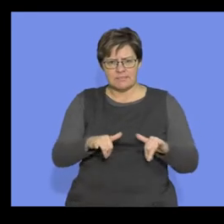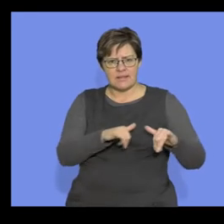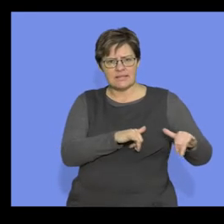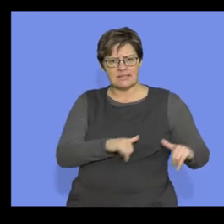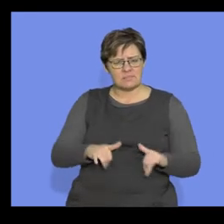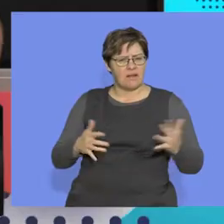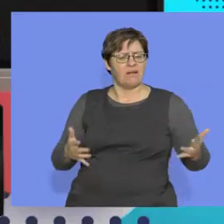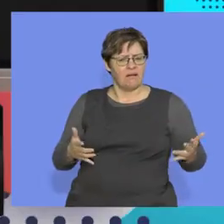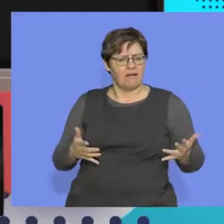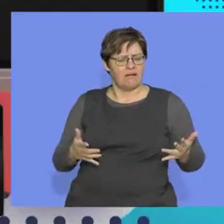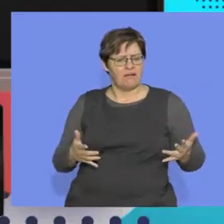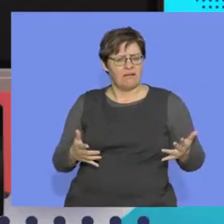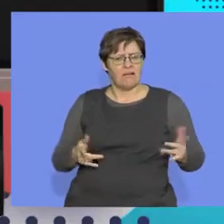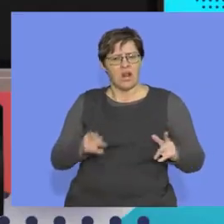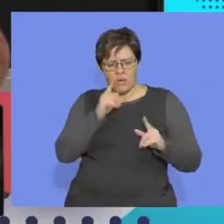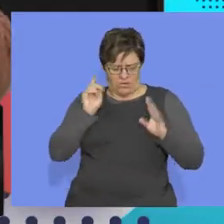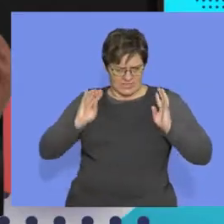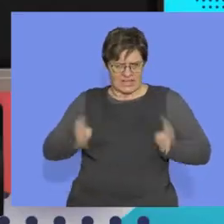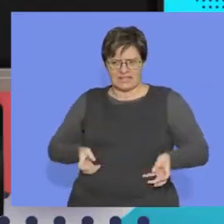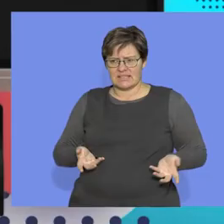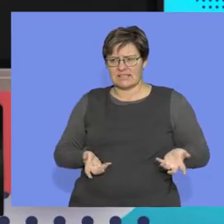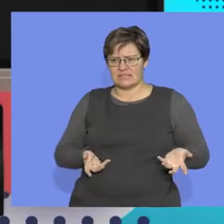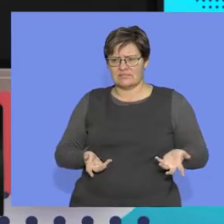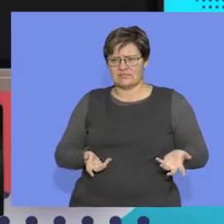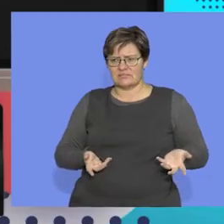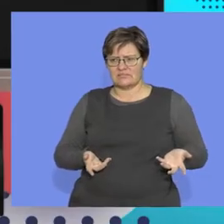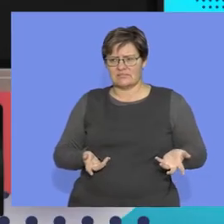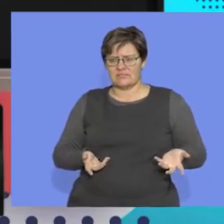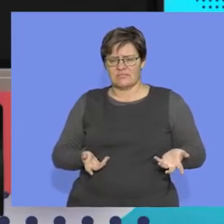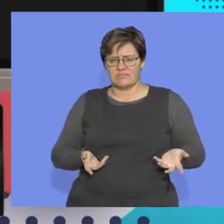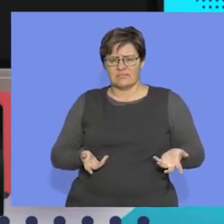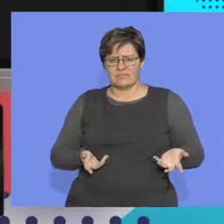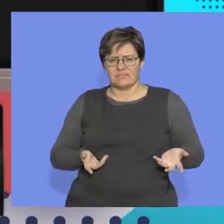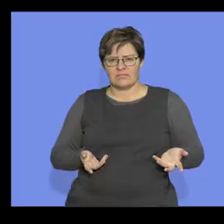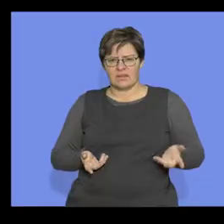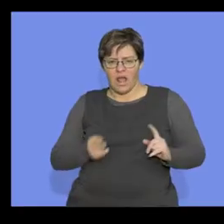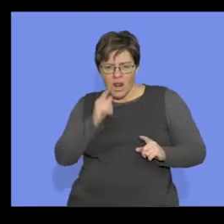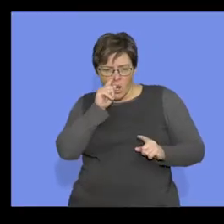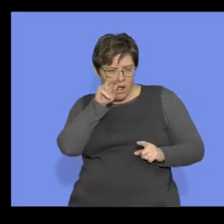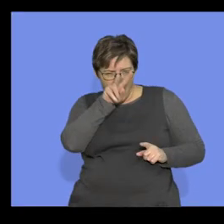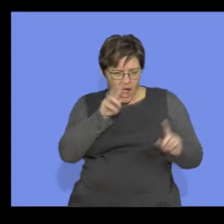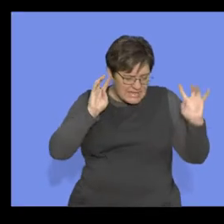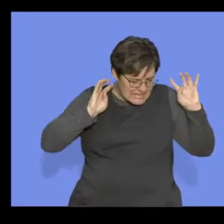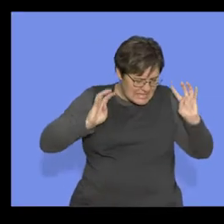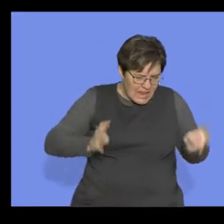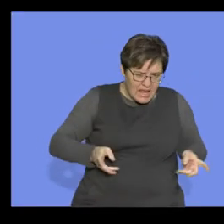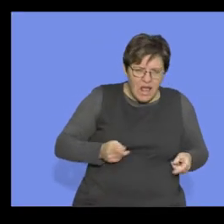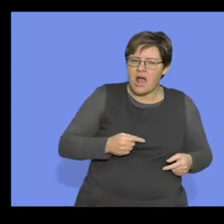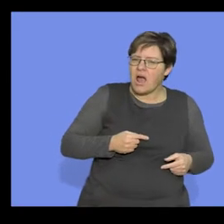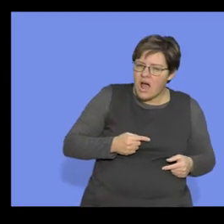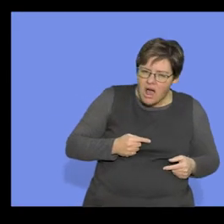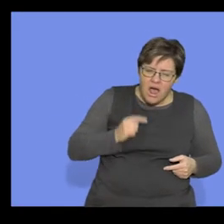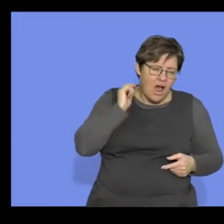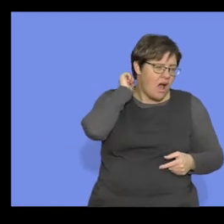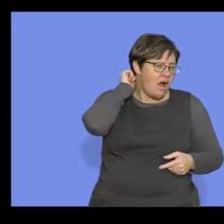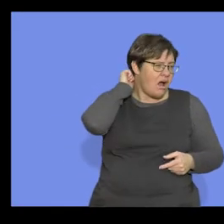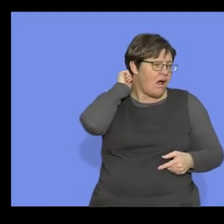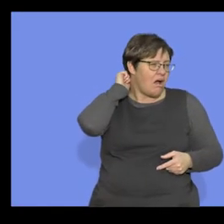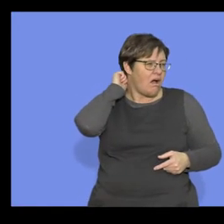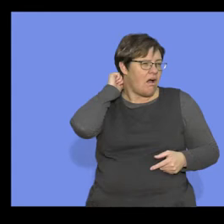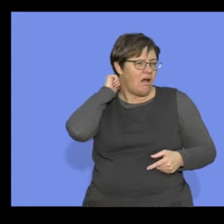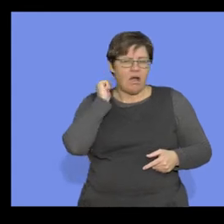common. They have things. We look at the skeleton, right? Let's look at the skeleton. That's what you're looking at, anatomy.